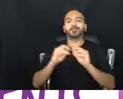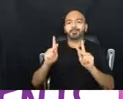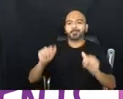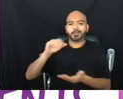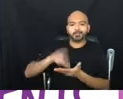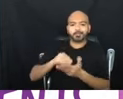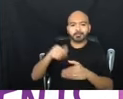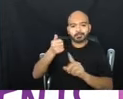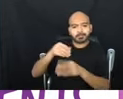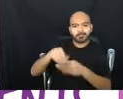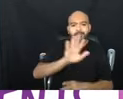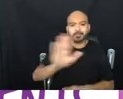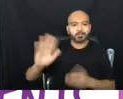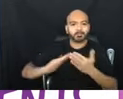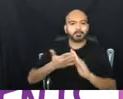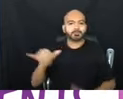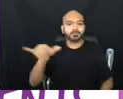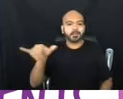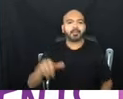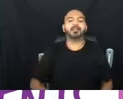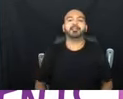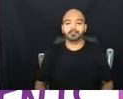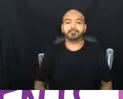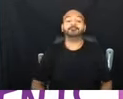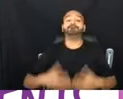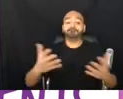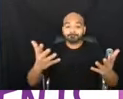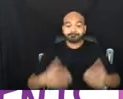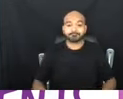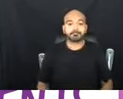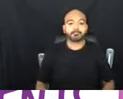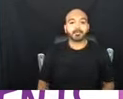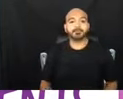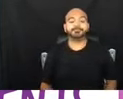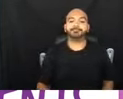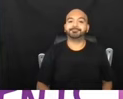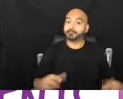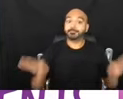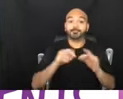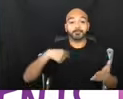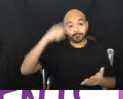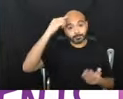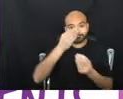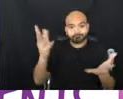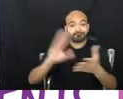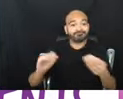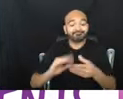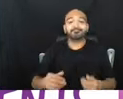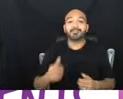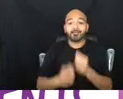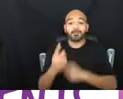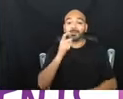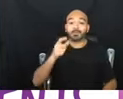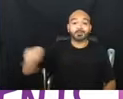community. And that gives, you know, that being said, it's important for me to say that everybody who wrote